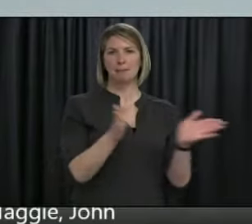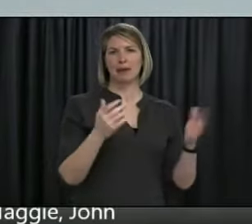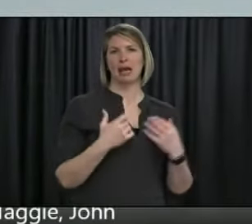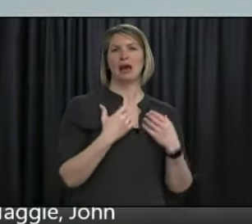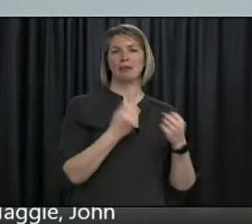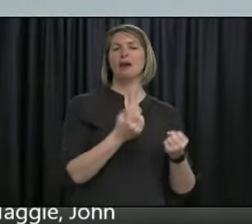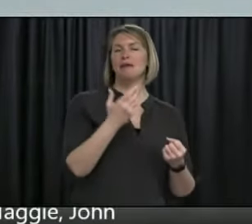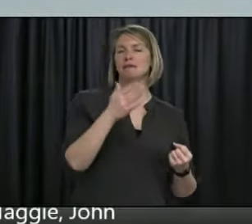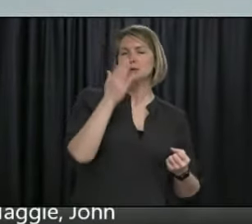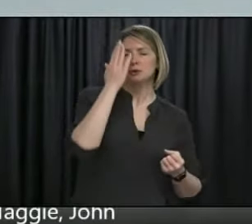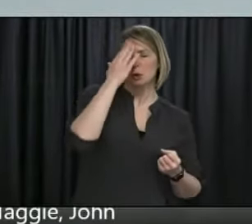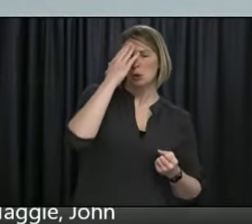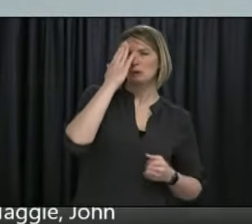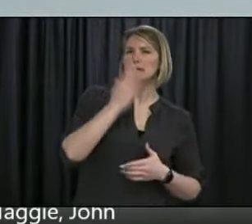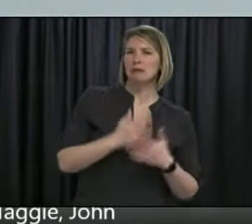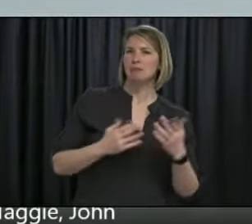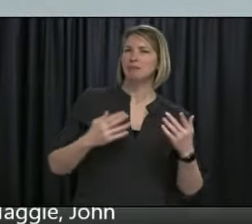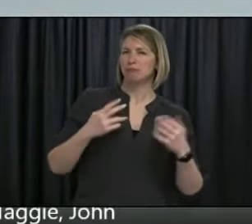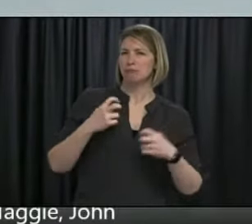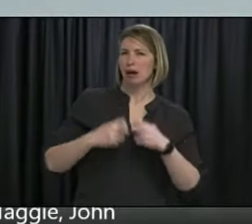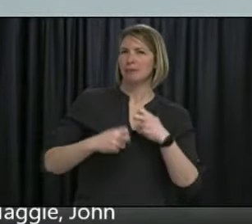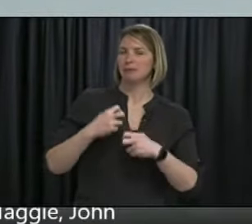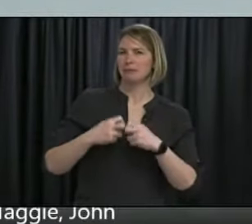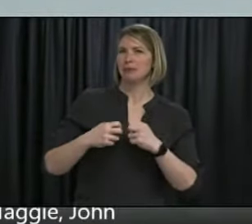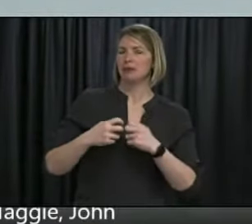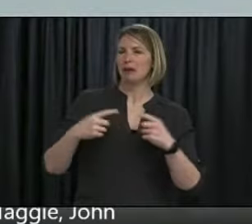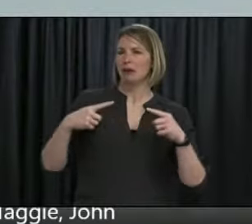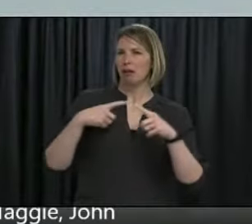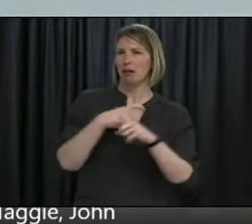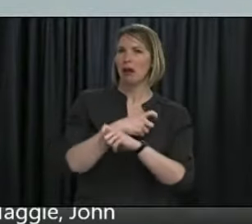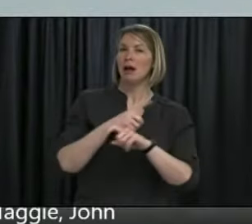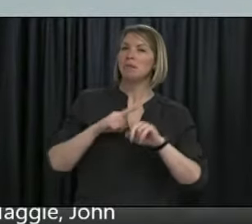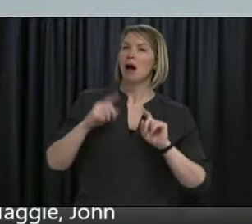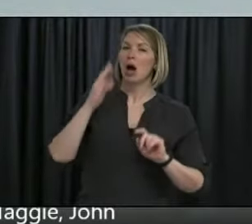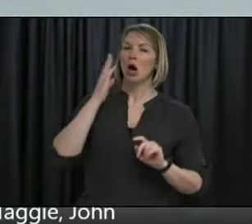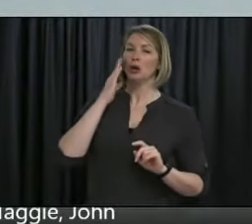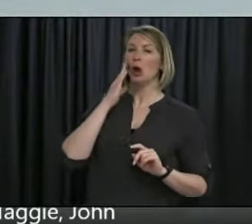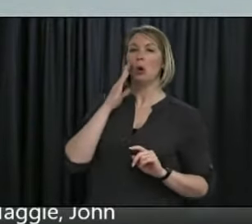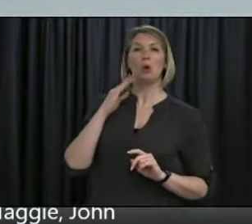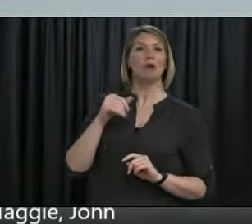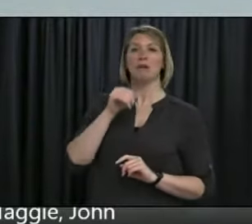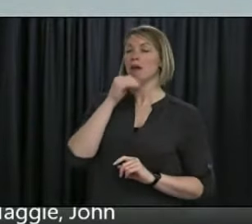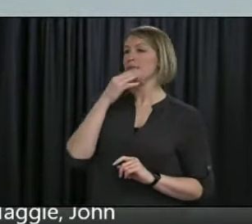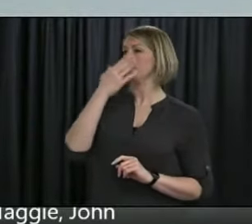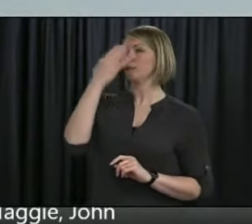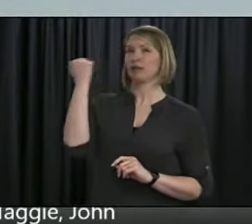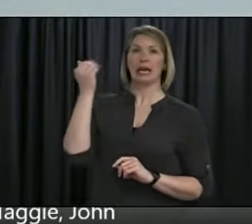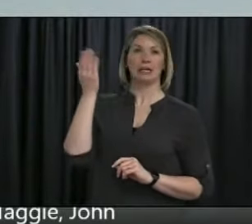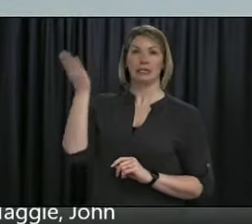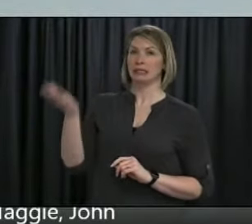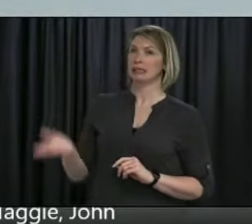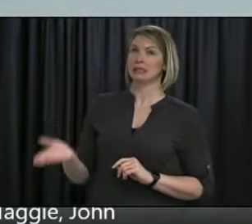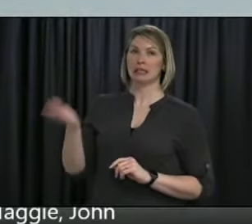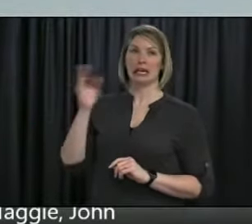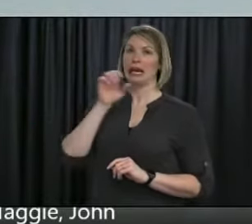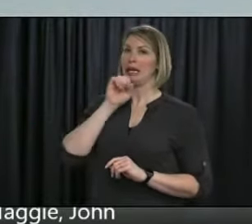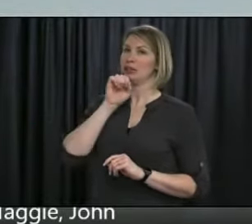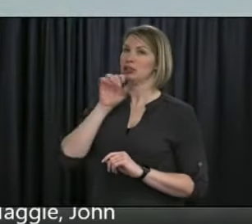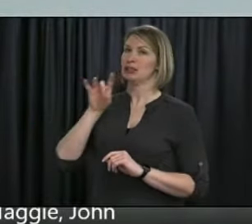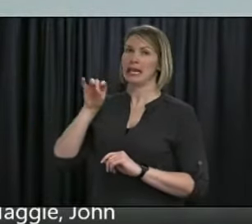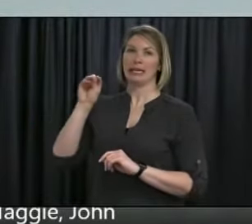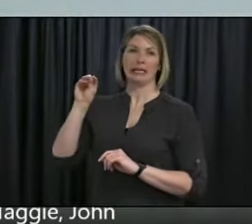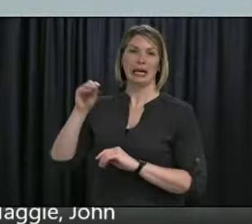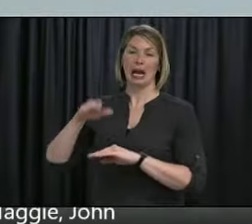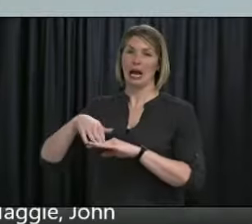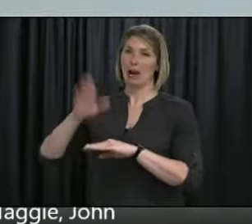understanding is that it is simply a process of rolling these out. We are pre-registering 70-year-olds,